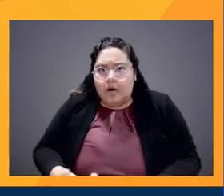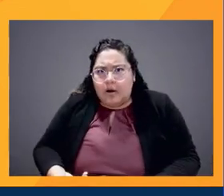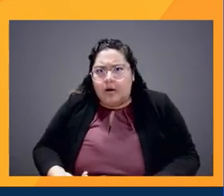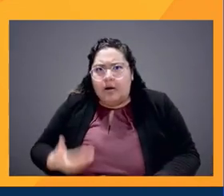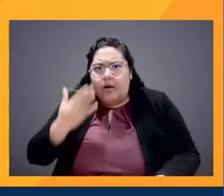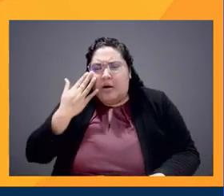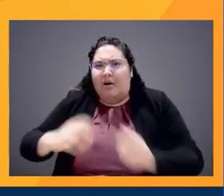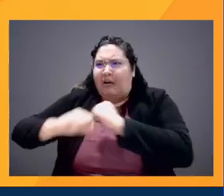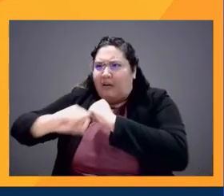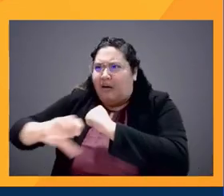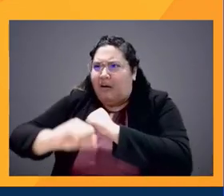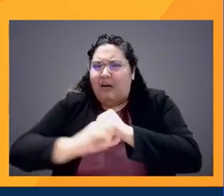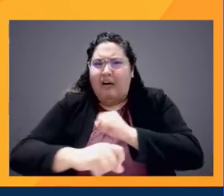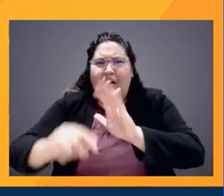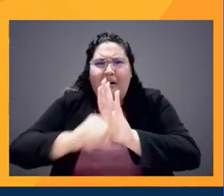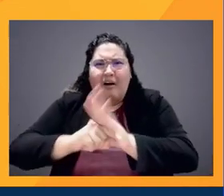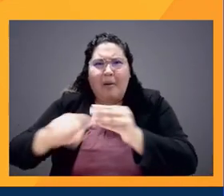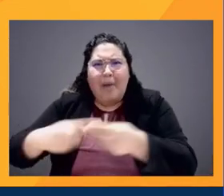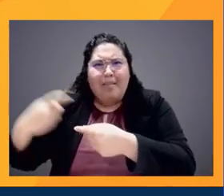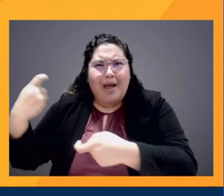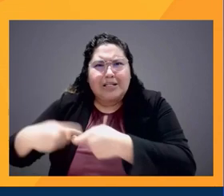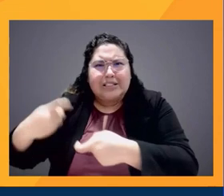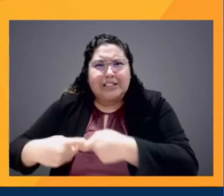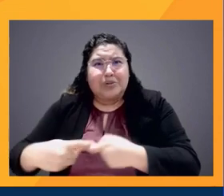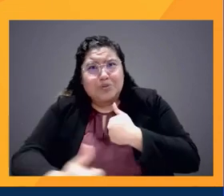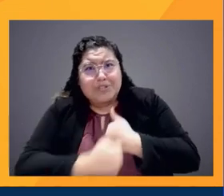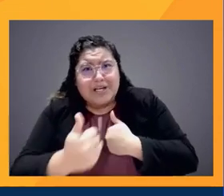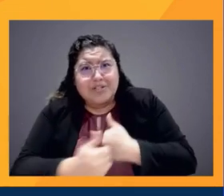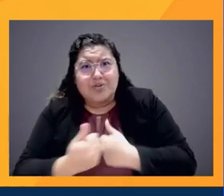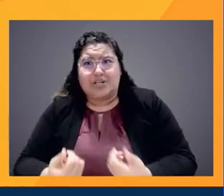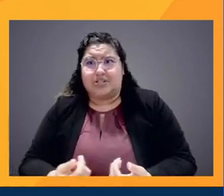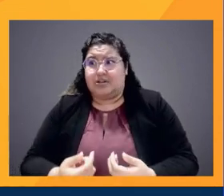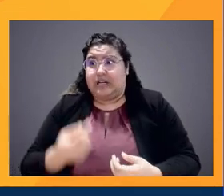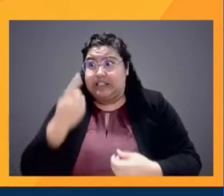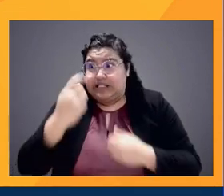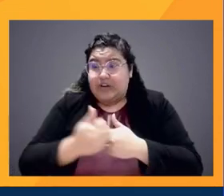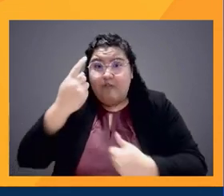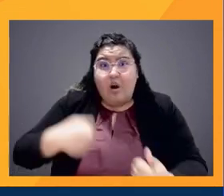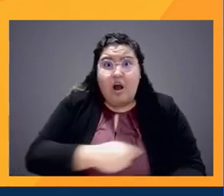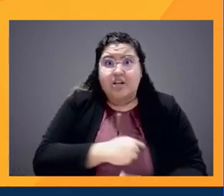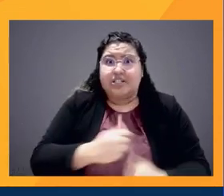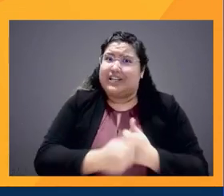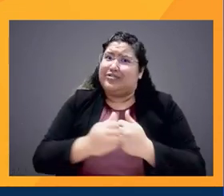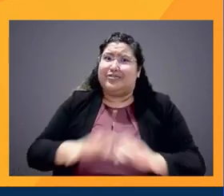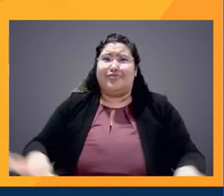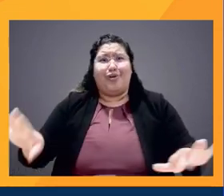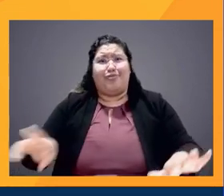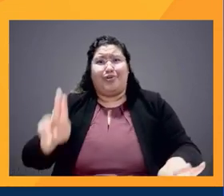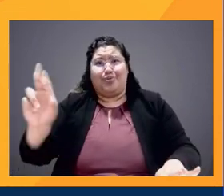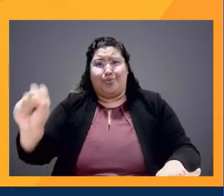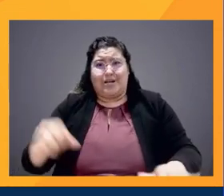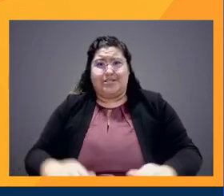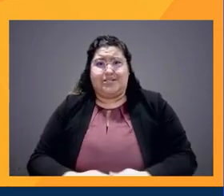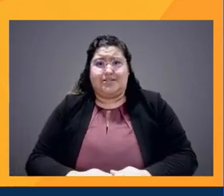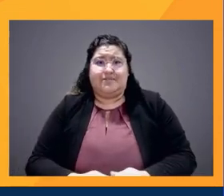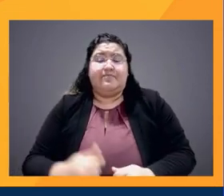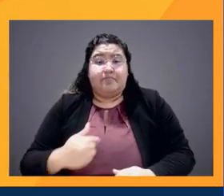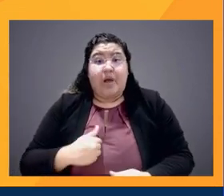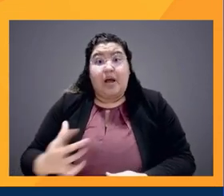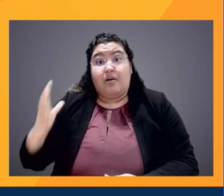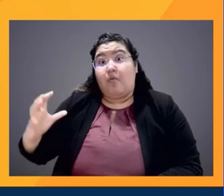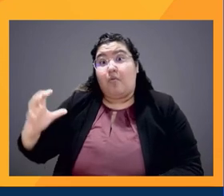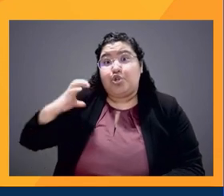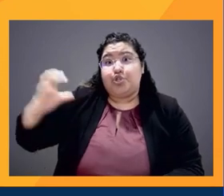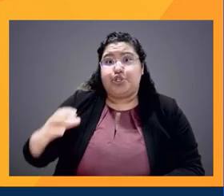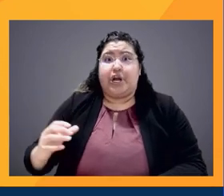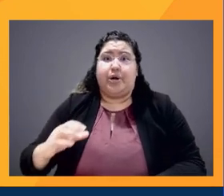dangerous, and it's dangerous for all Americans as well. As a former chair of the Congressional Hispanic Caucus, I made this issue a